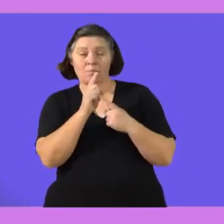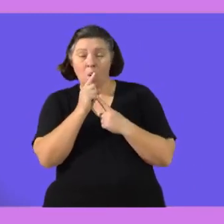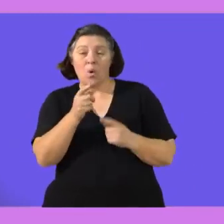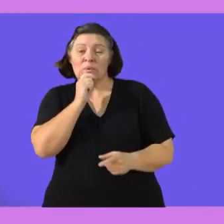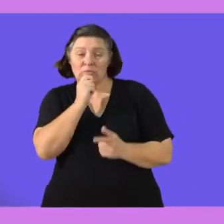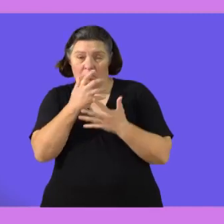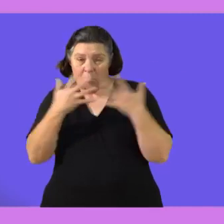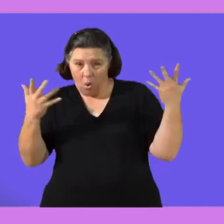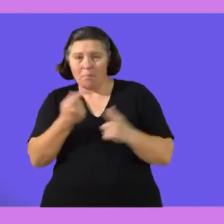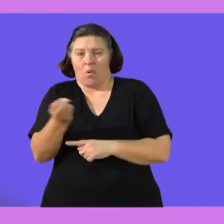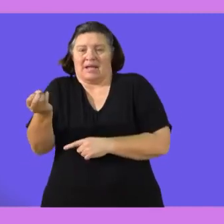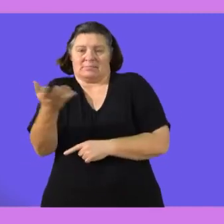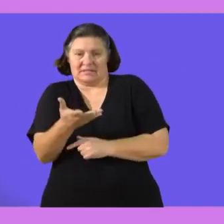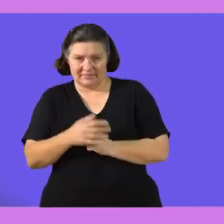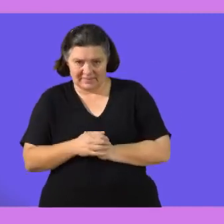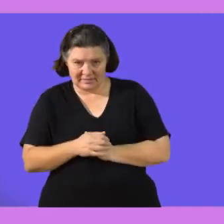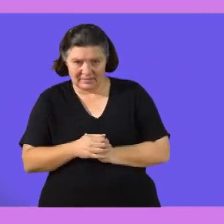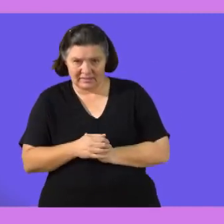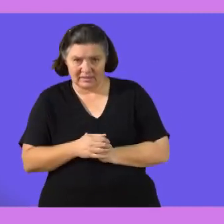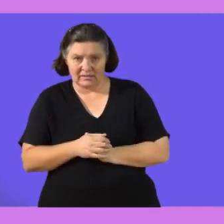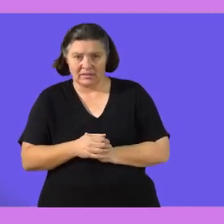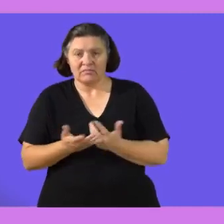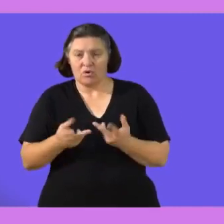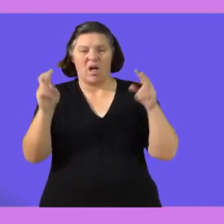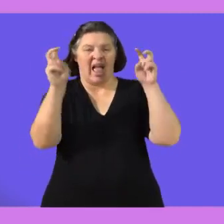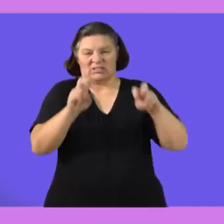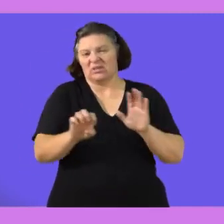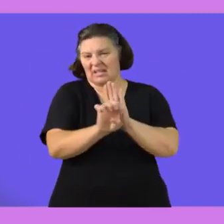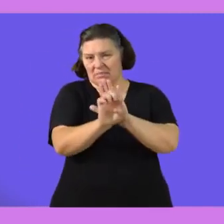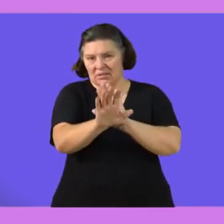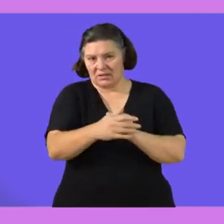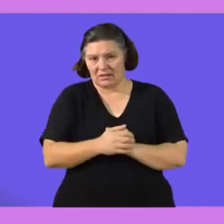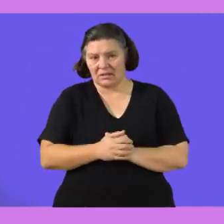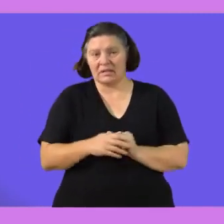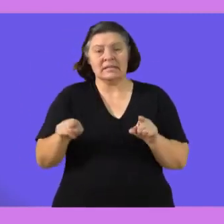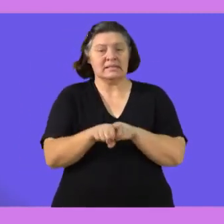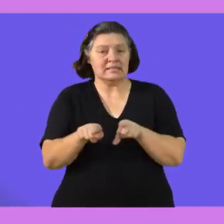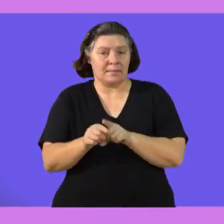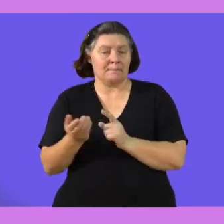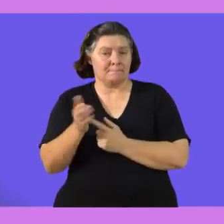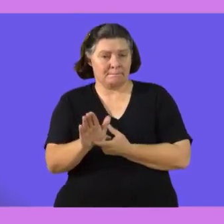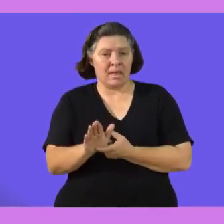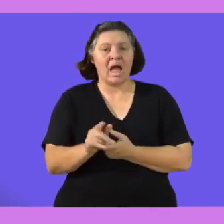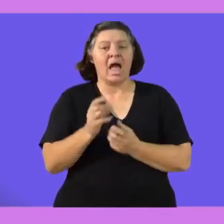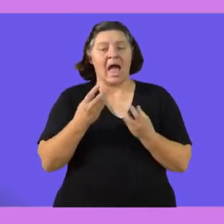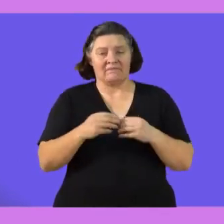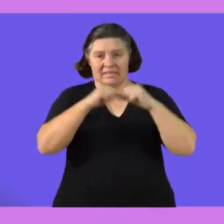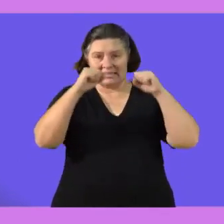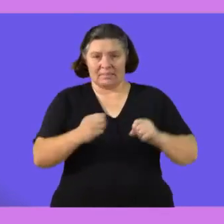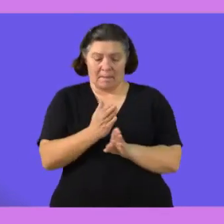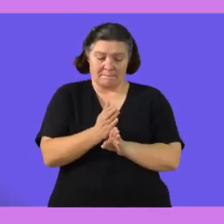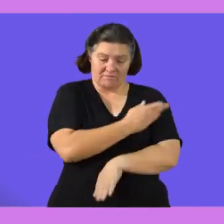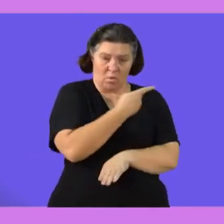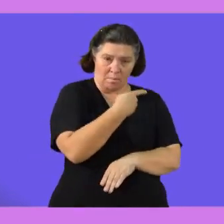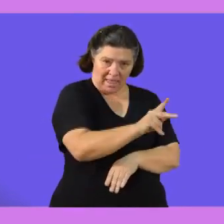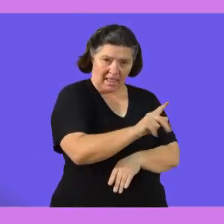unit gets more expensive the more we use an item for example electricity we also indicated that we